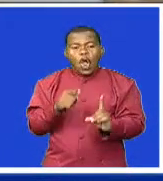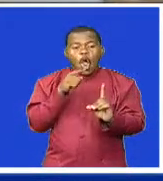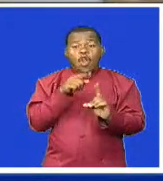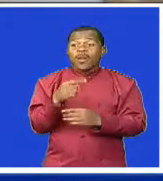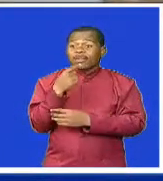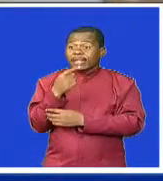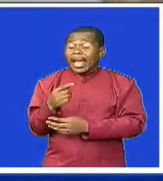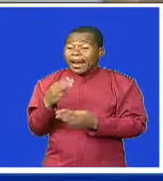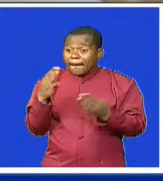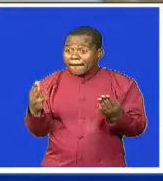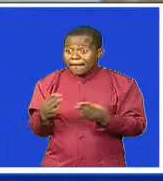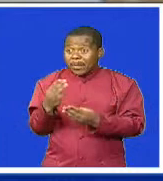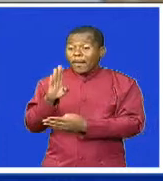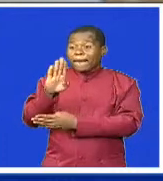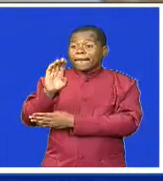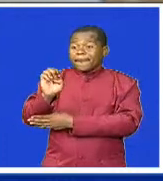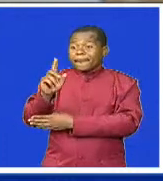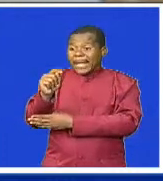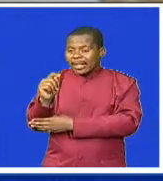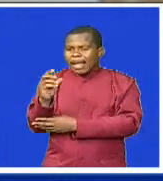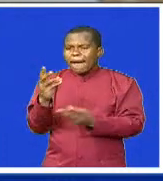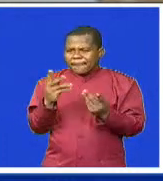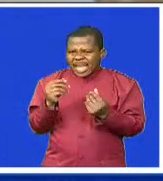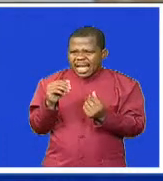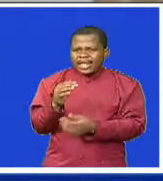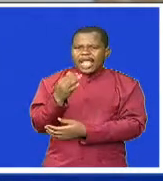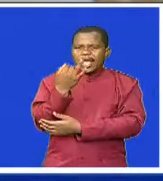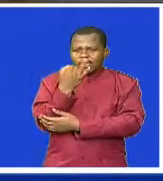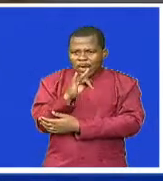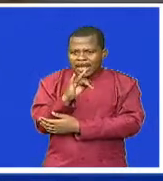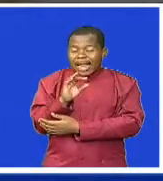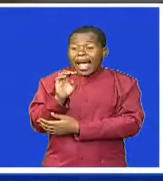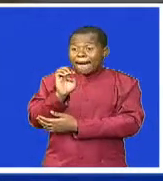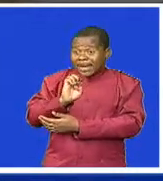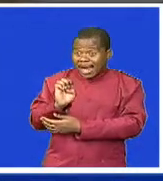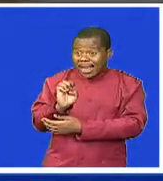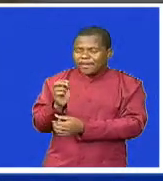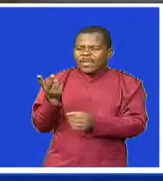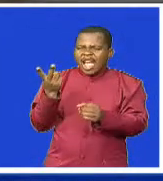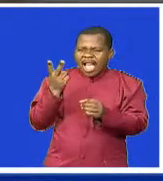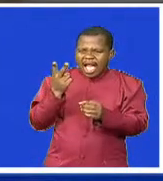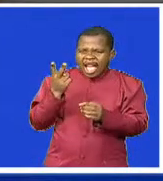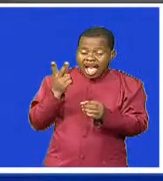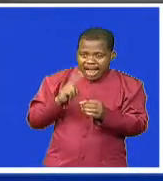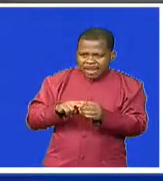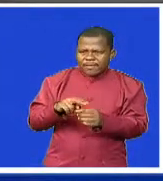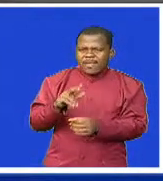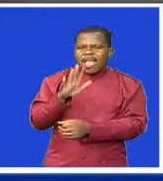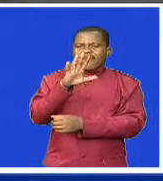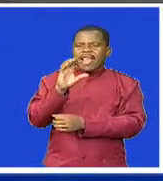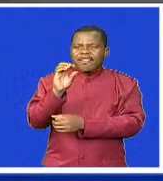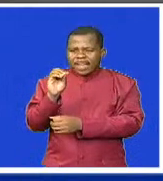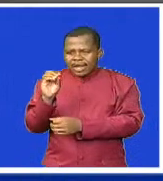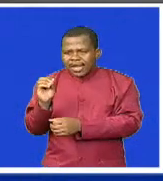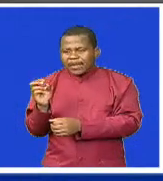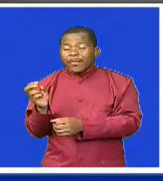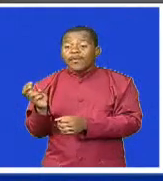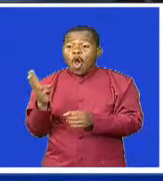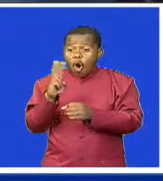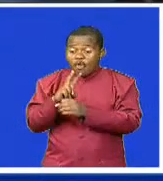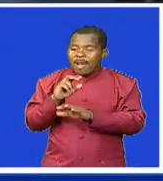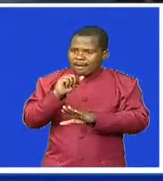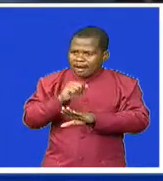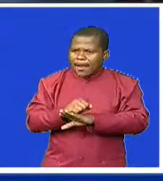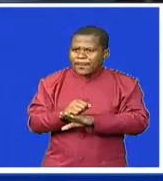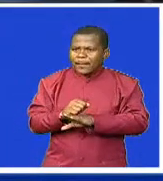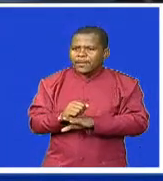Makakula says they avail this platform after noting that Masuati are using foreign ones, which often have challenges when it is